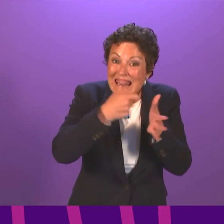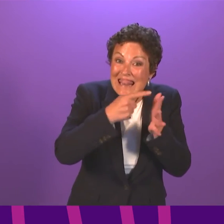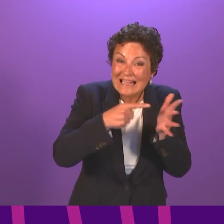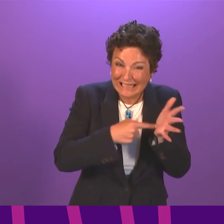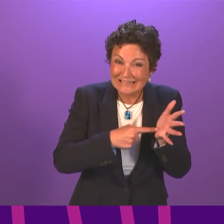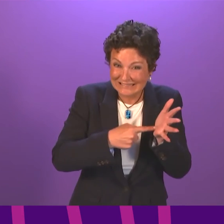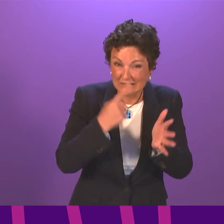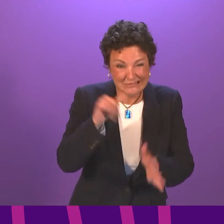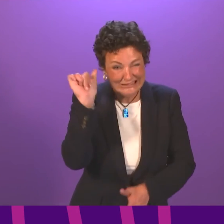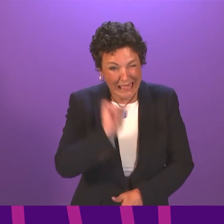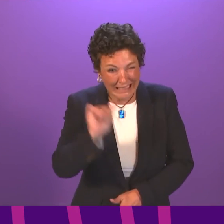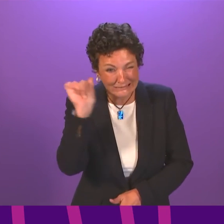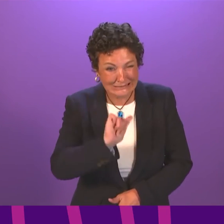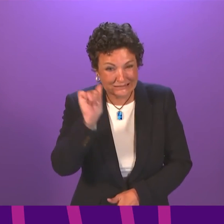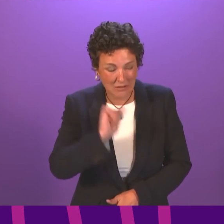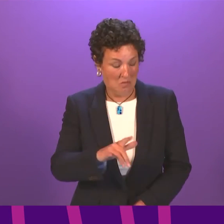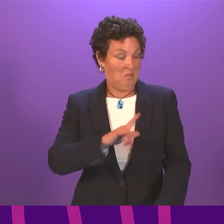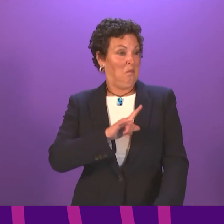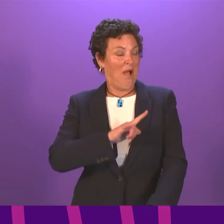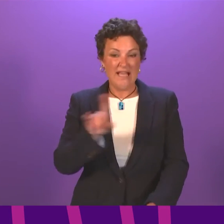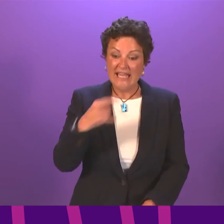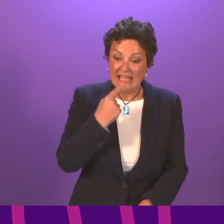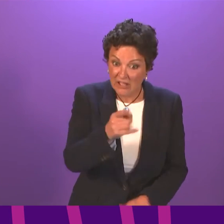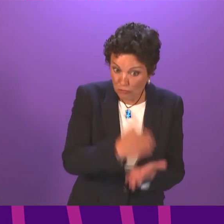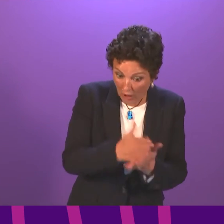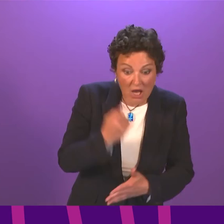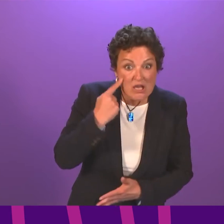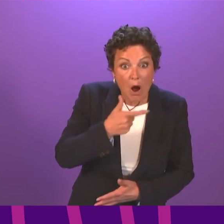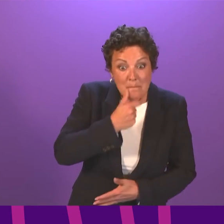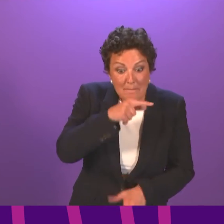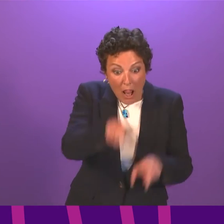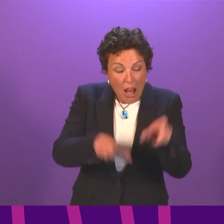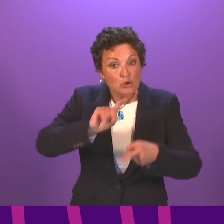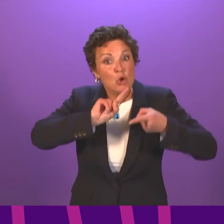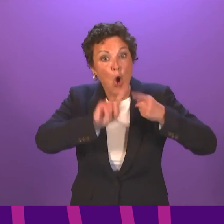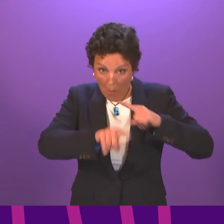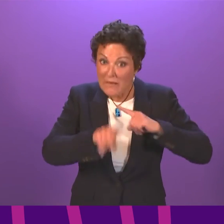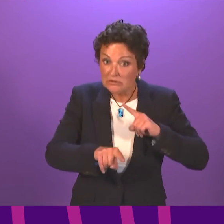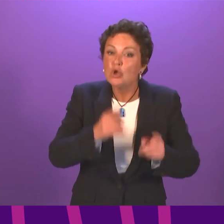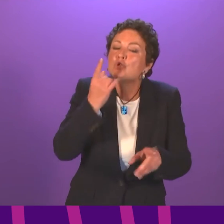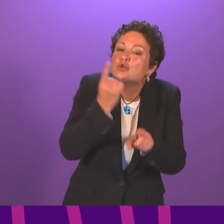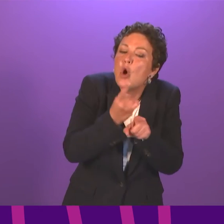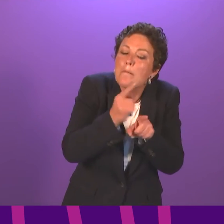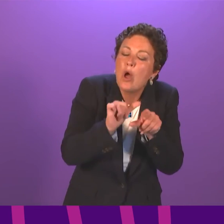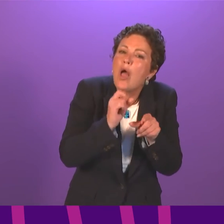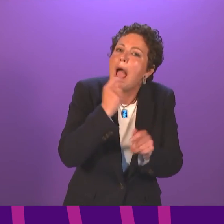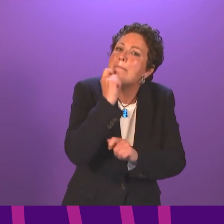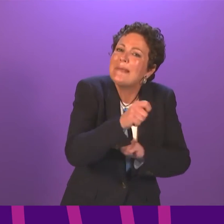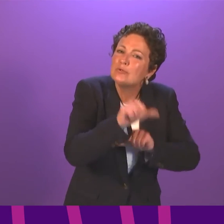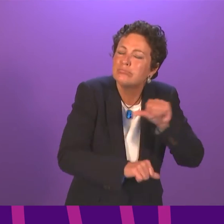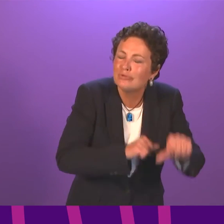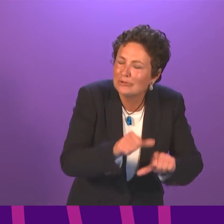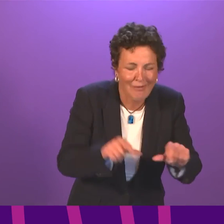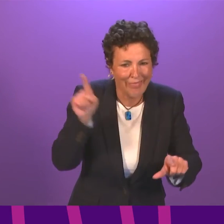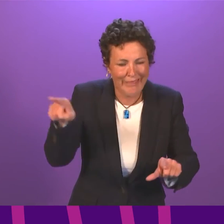how he posed that question because he took the perfectly legitimate comments of young people about the appeals part of the system and almost